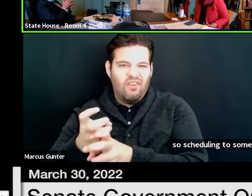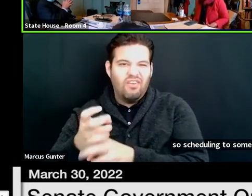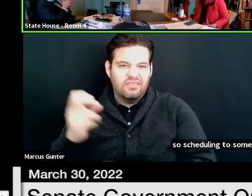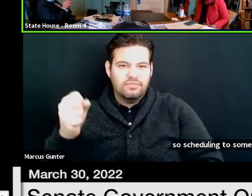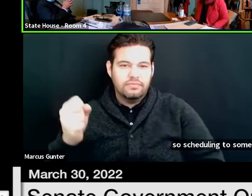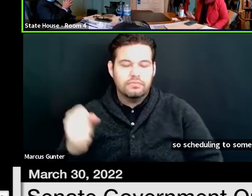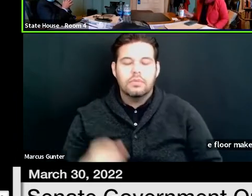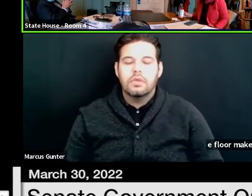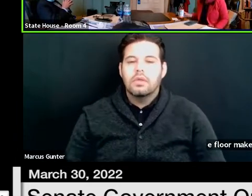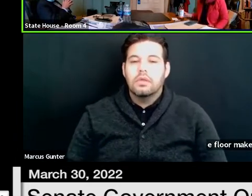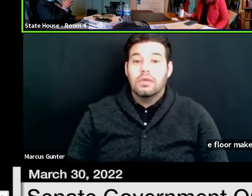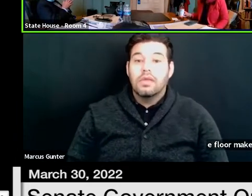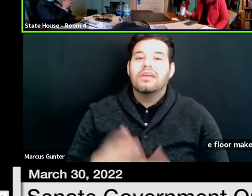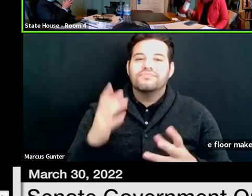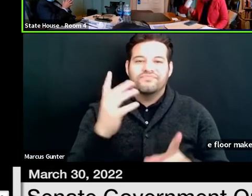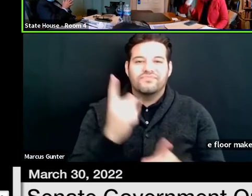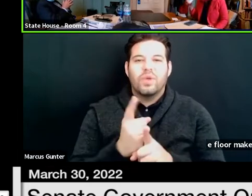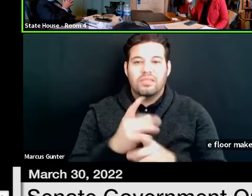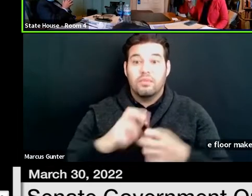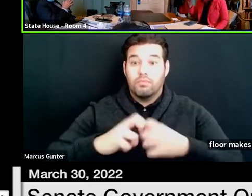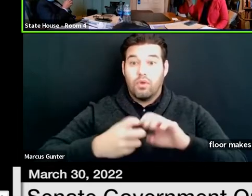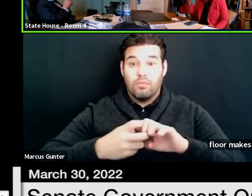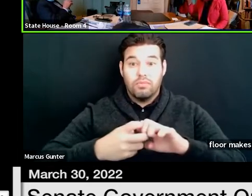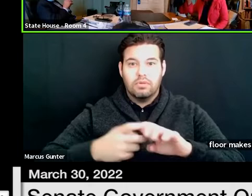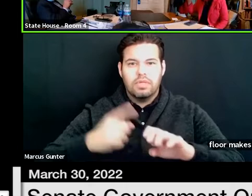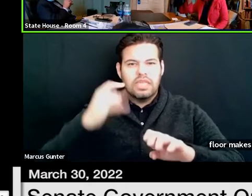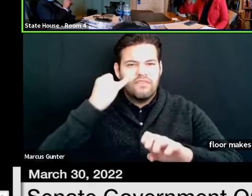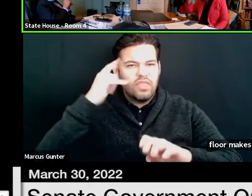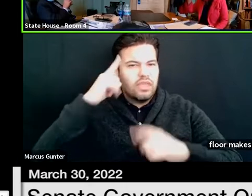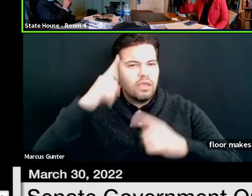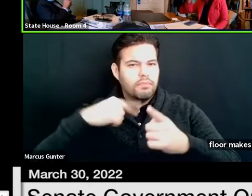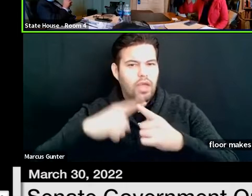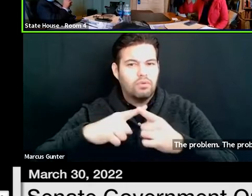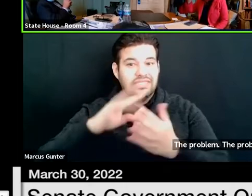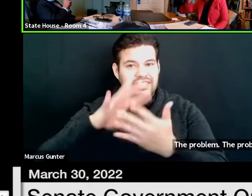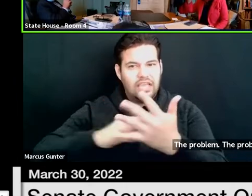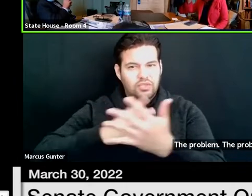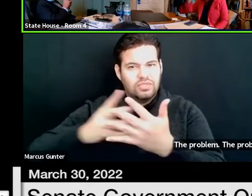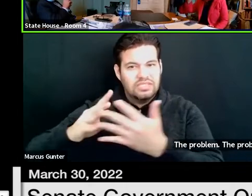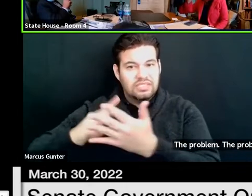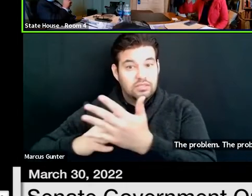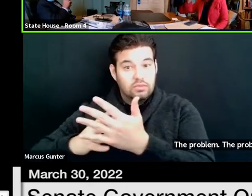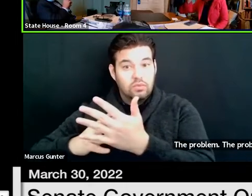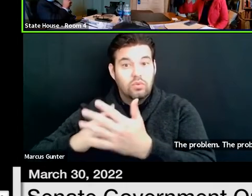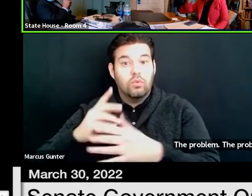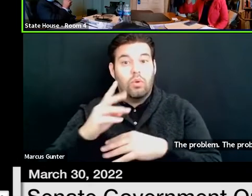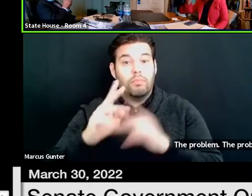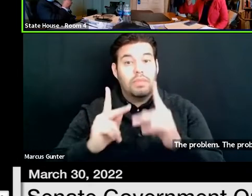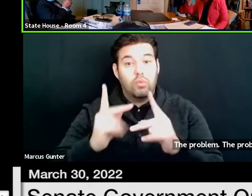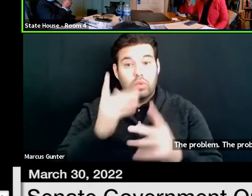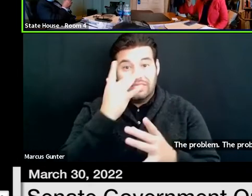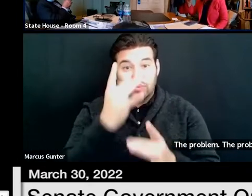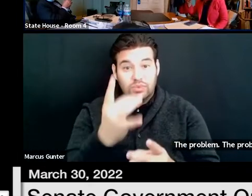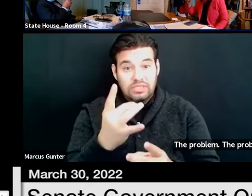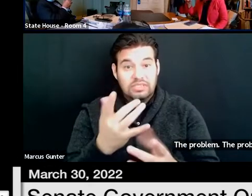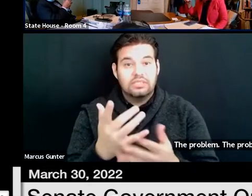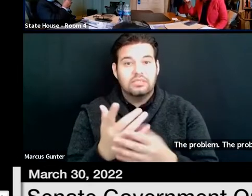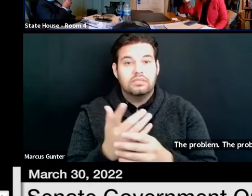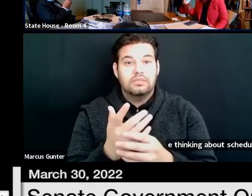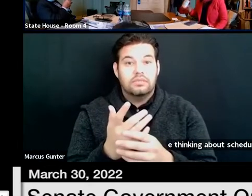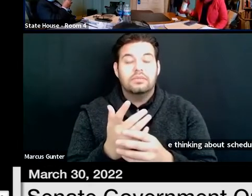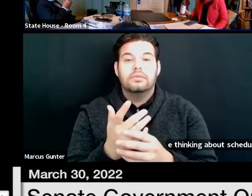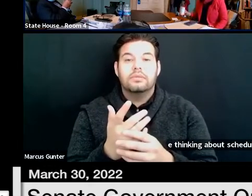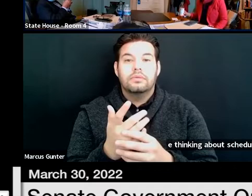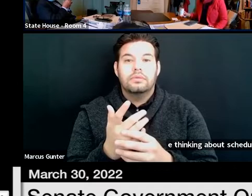the problem is when you're, if you're thinking about scheduling and when people have an interest, we